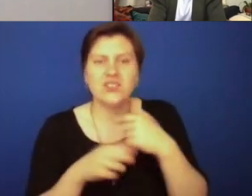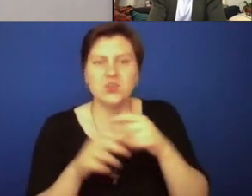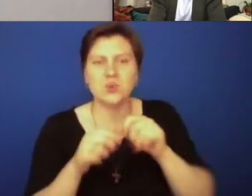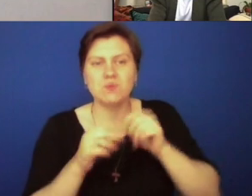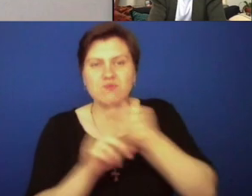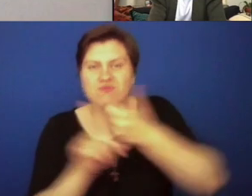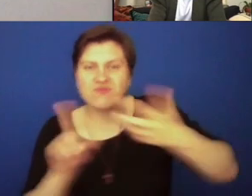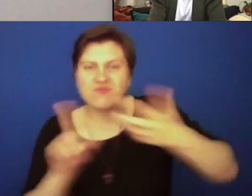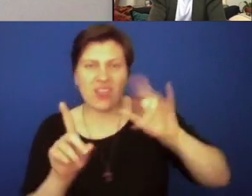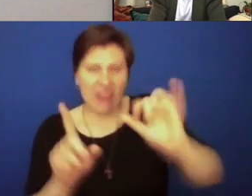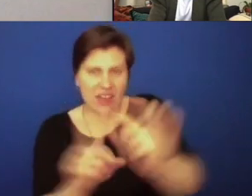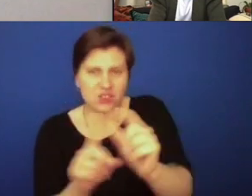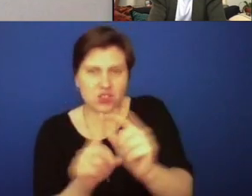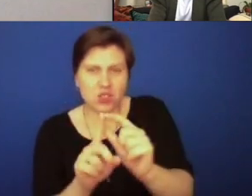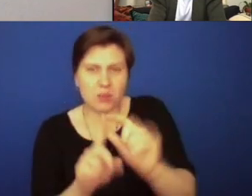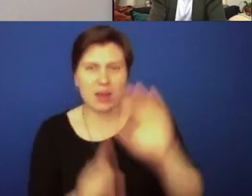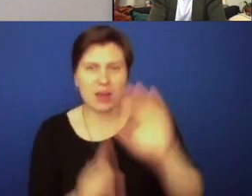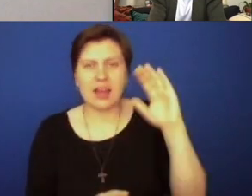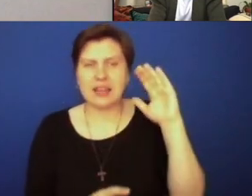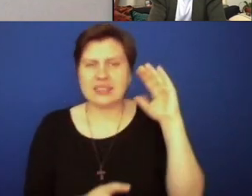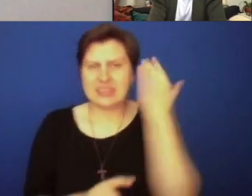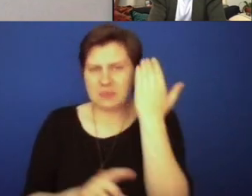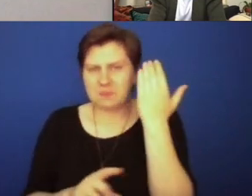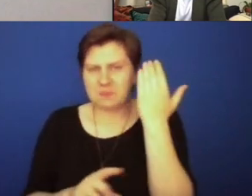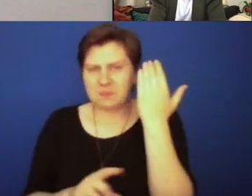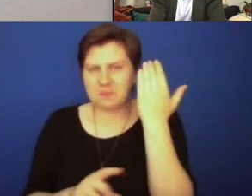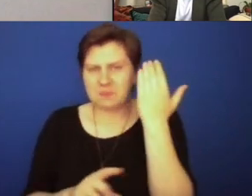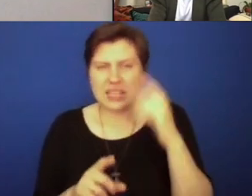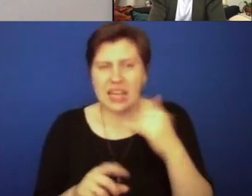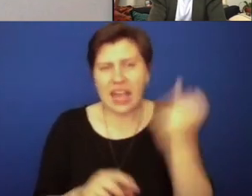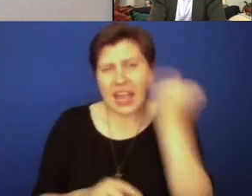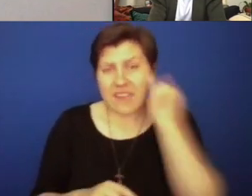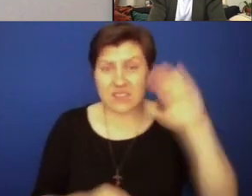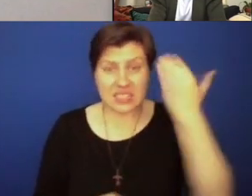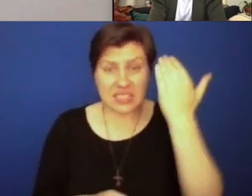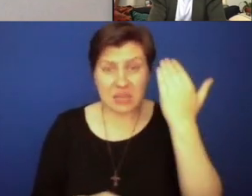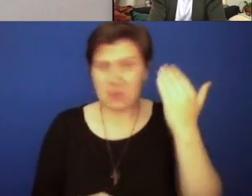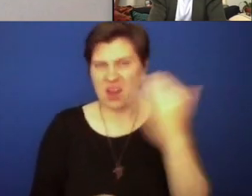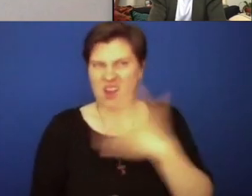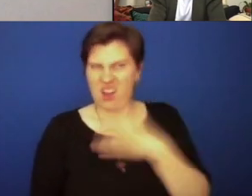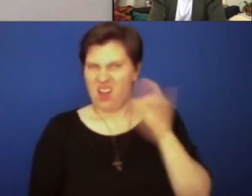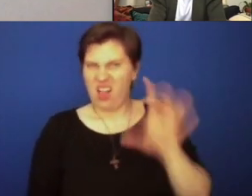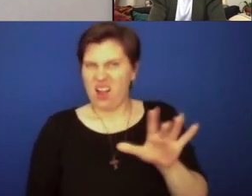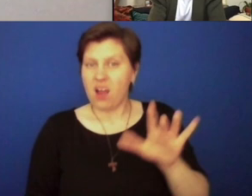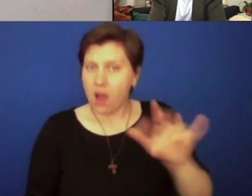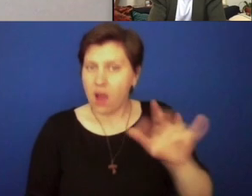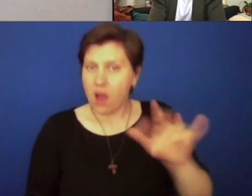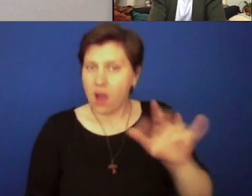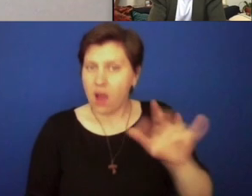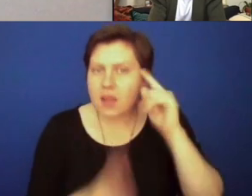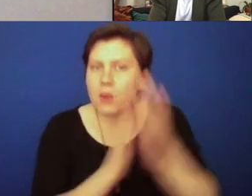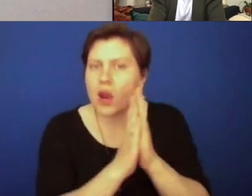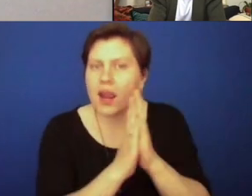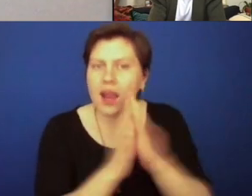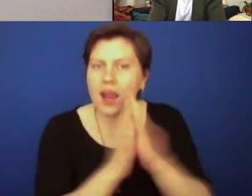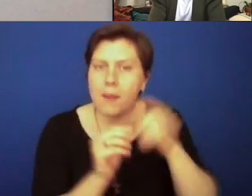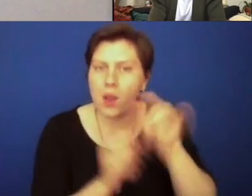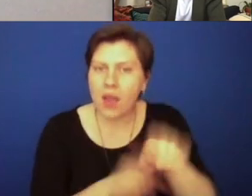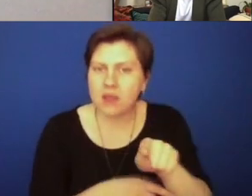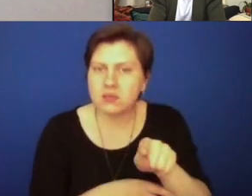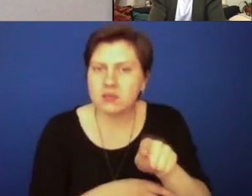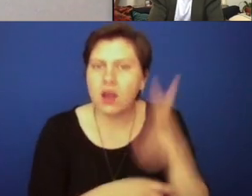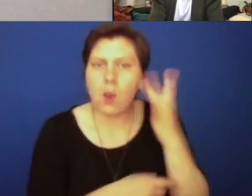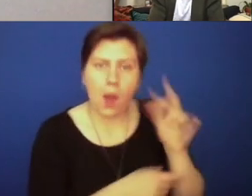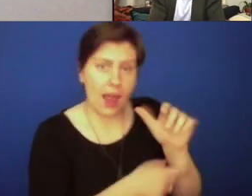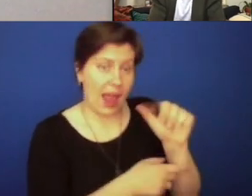that term. It sounds grating, and if it does, pray about it and think about why that grates to you, why the